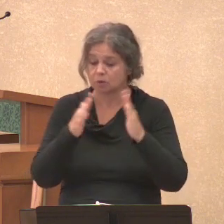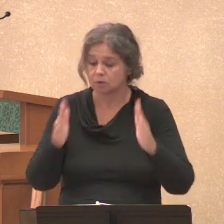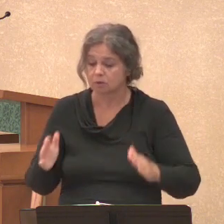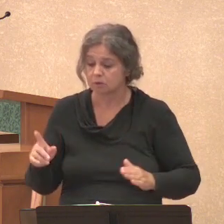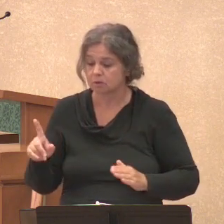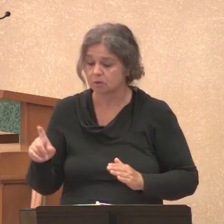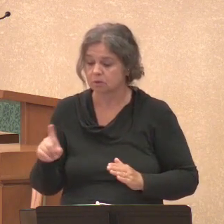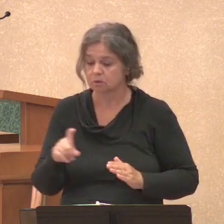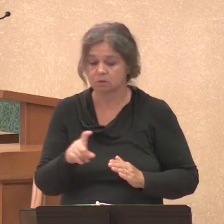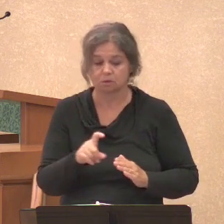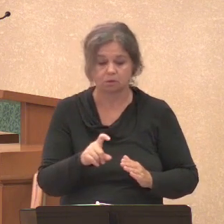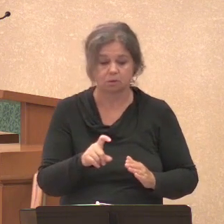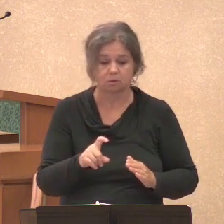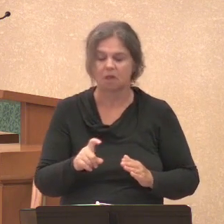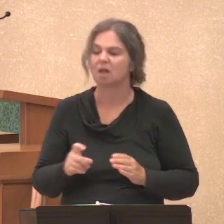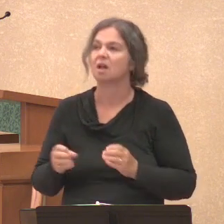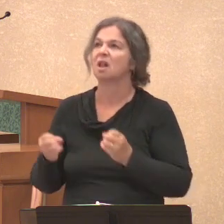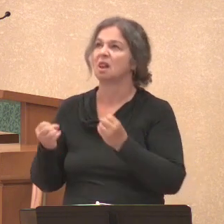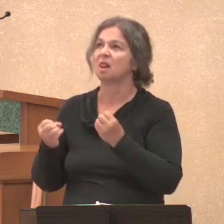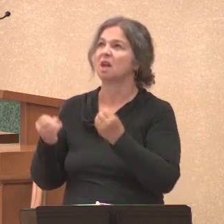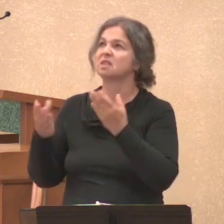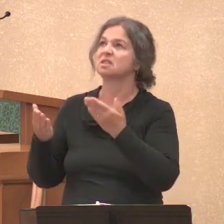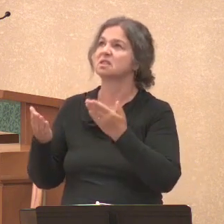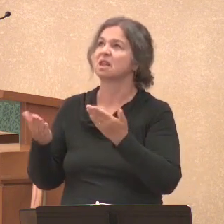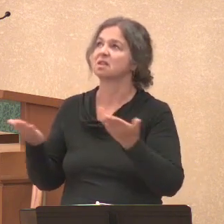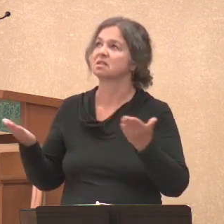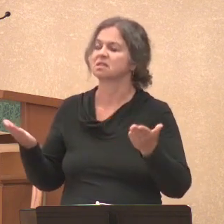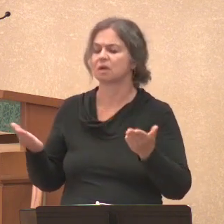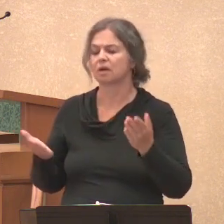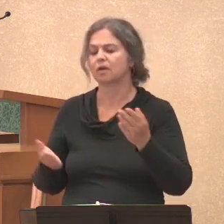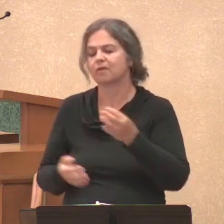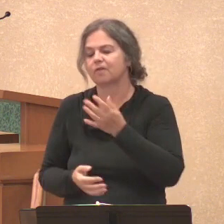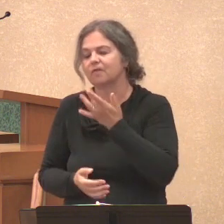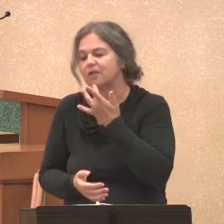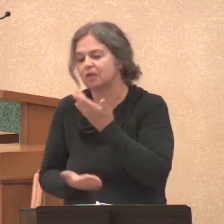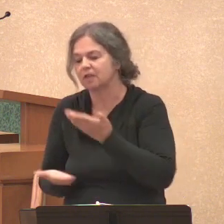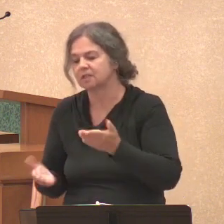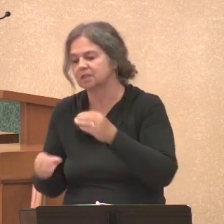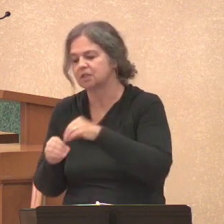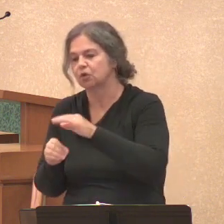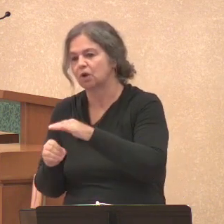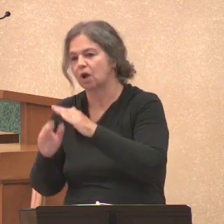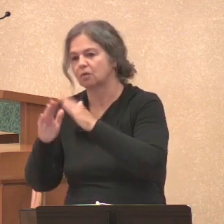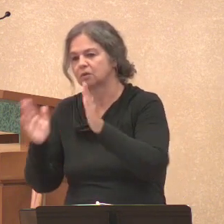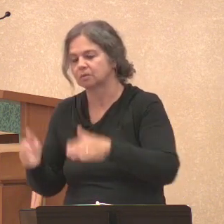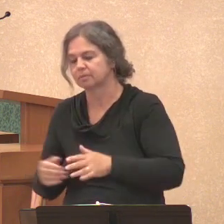Right? Lots of stuff, but what's some of your favorite things that you like about your house?